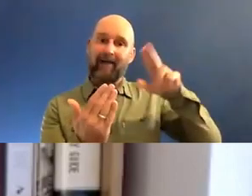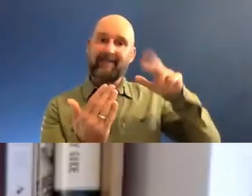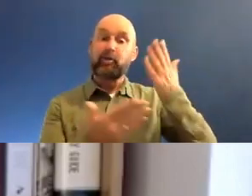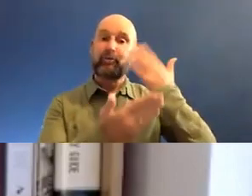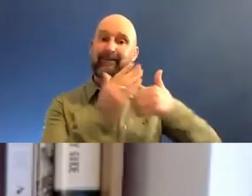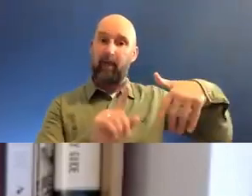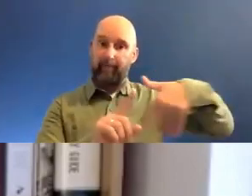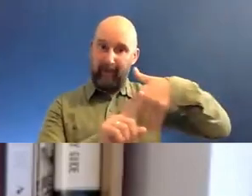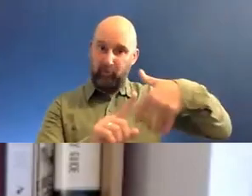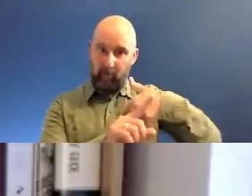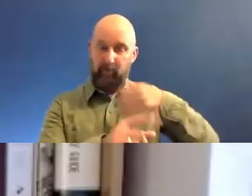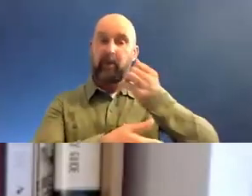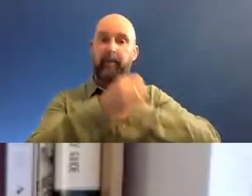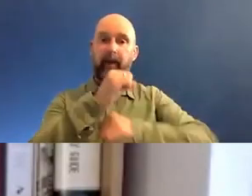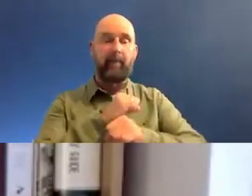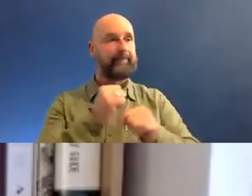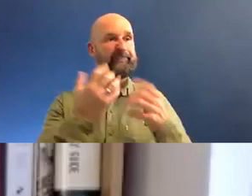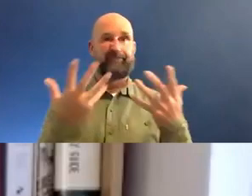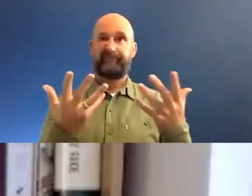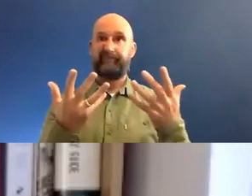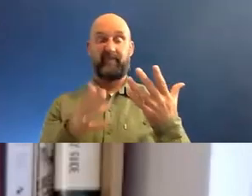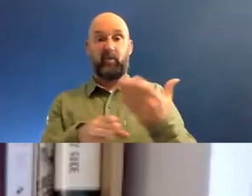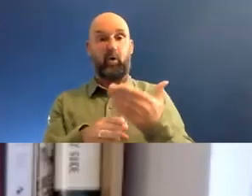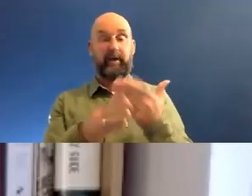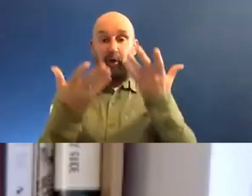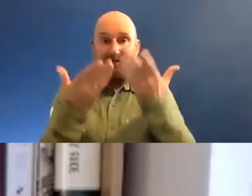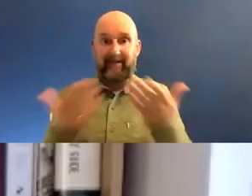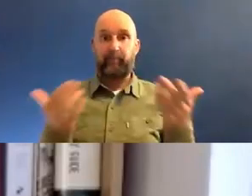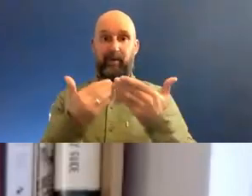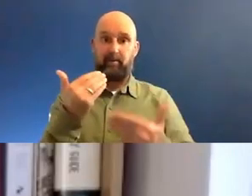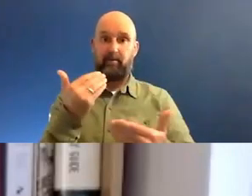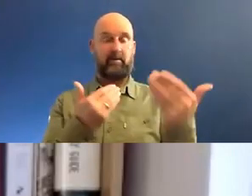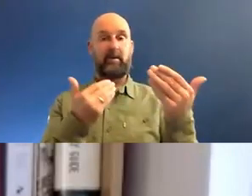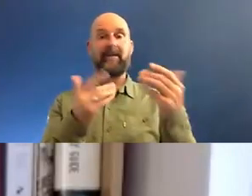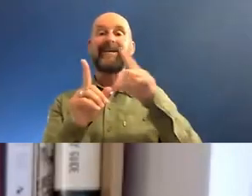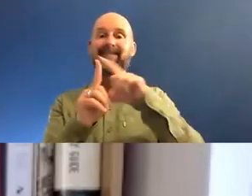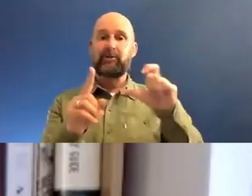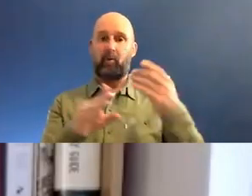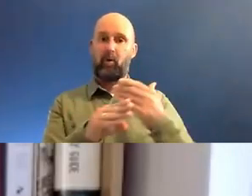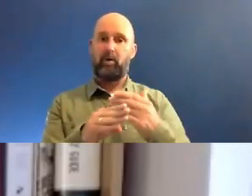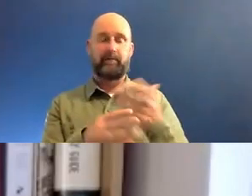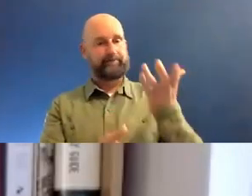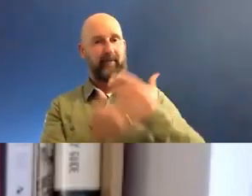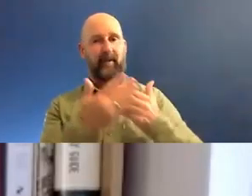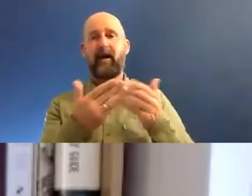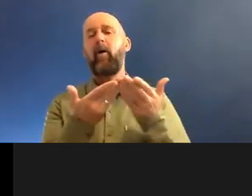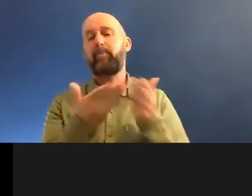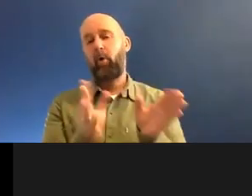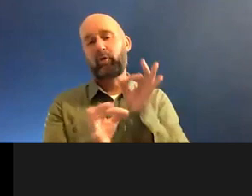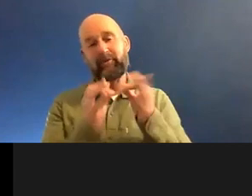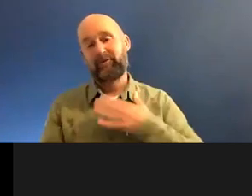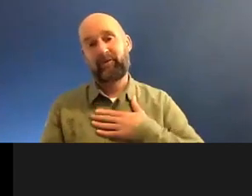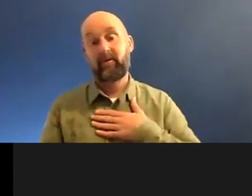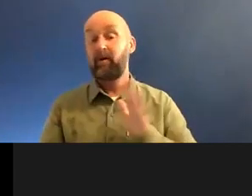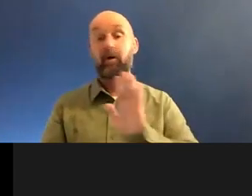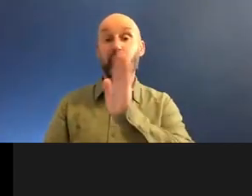background perhaps to an artist who's working in such a contemporary way with, with their digital work and so on? Very broad question, I'm afraid. Yeah,